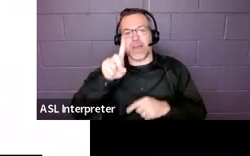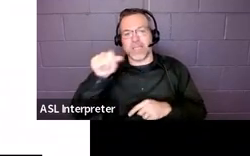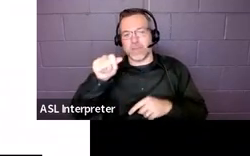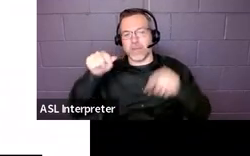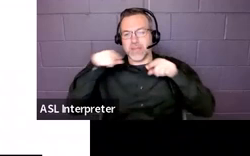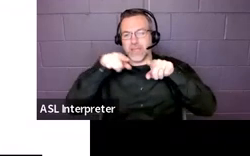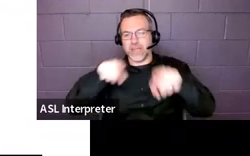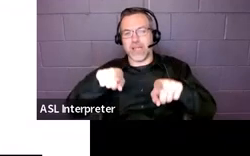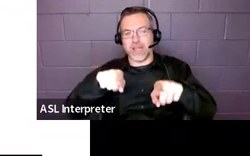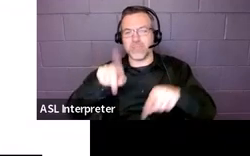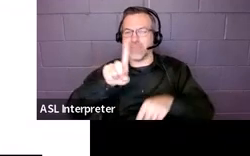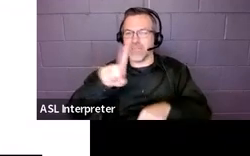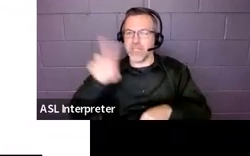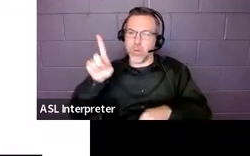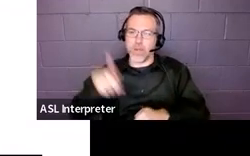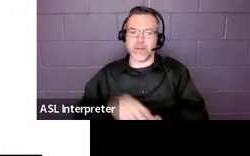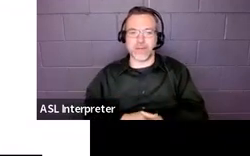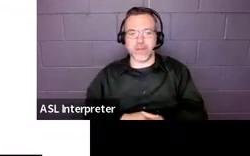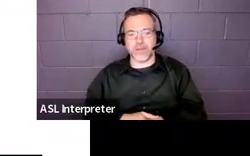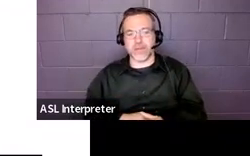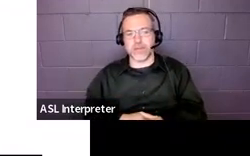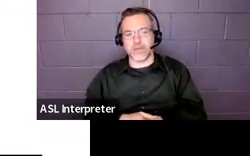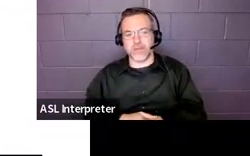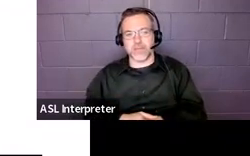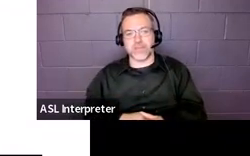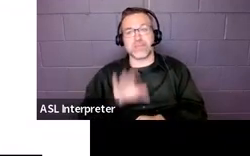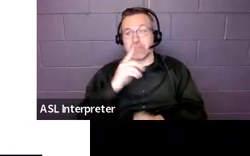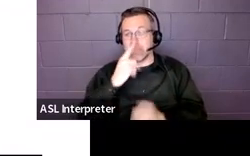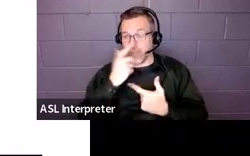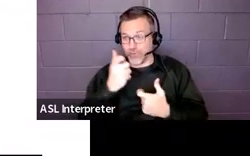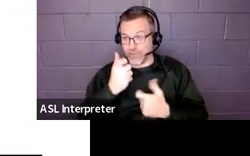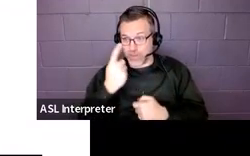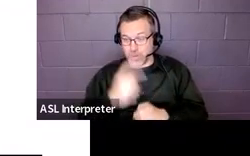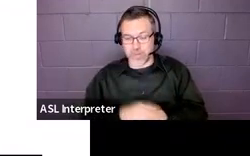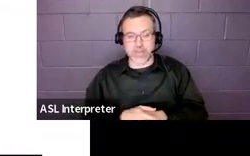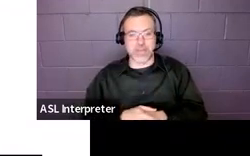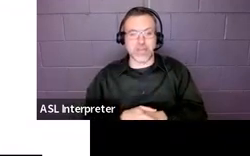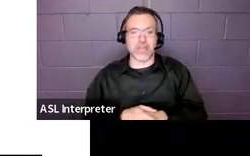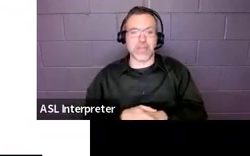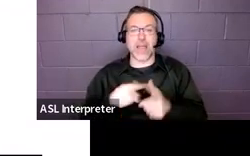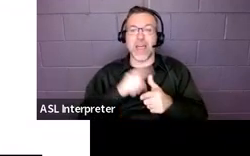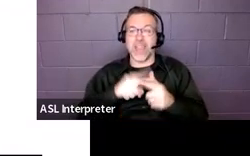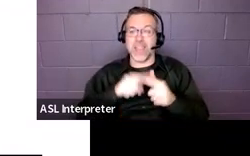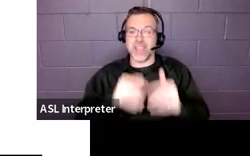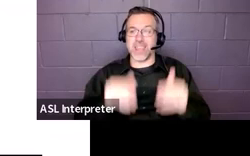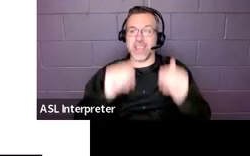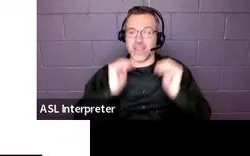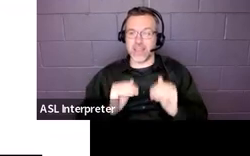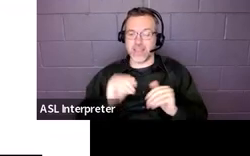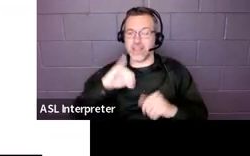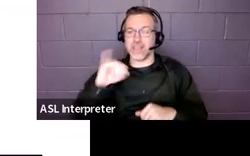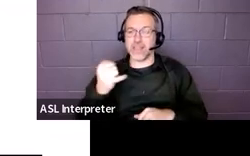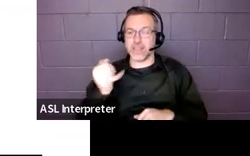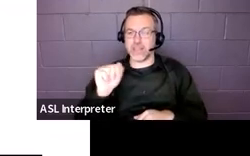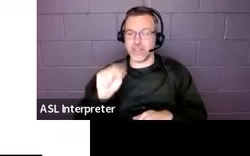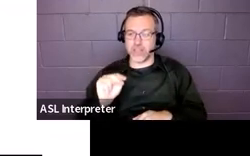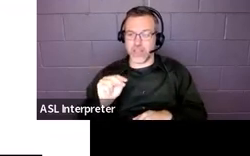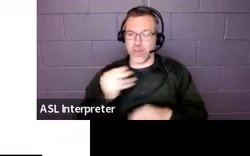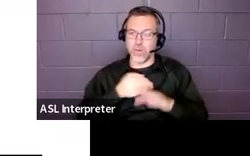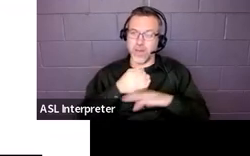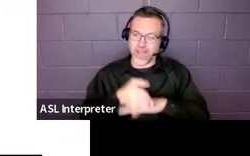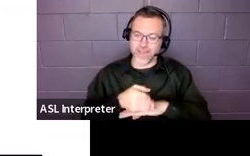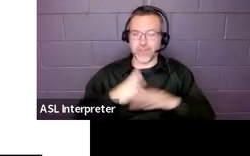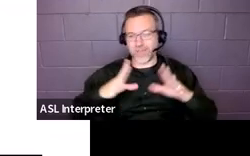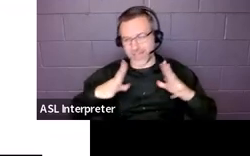talk about the div ones. And so that's going to be an interesting one. And then when we get back in January after vacation,